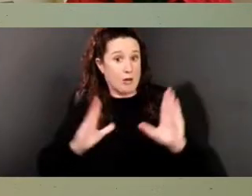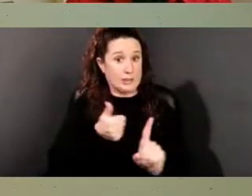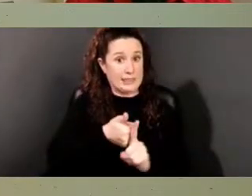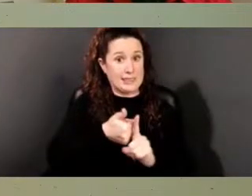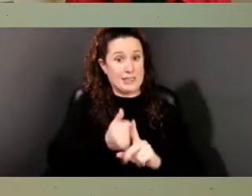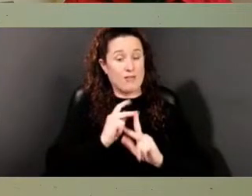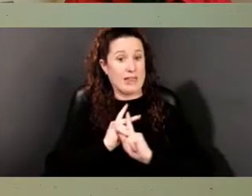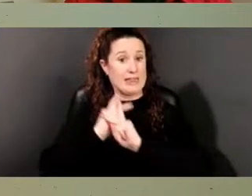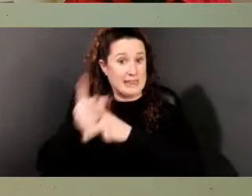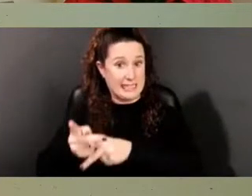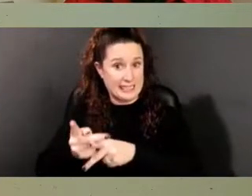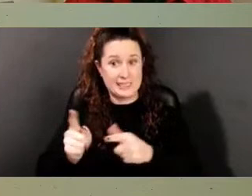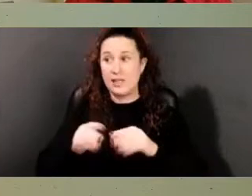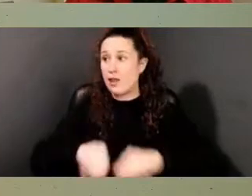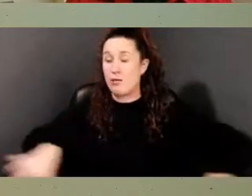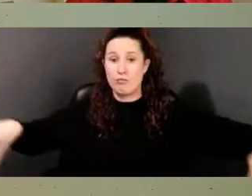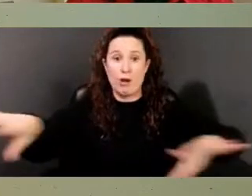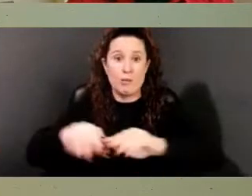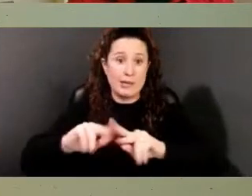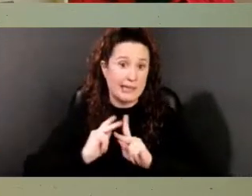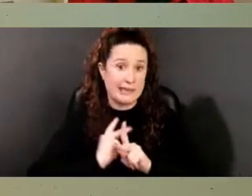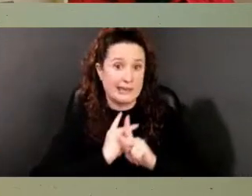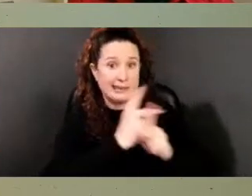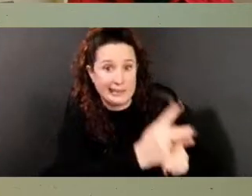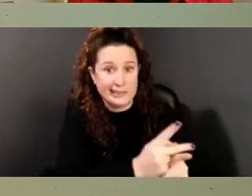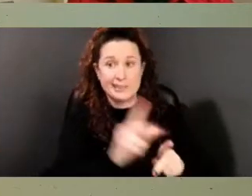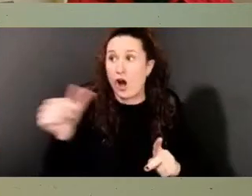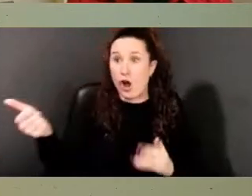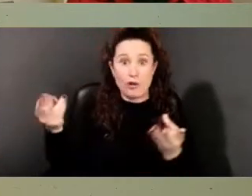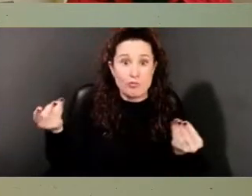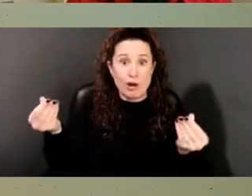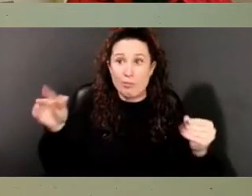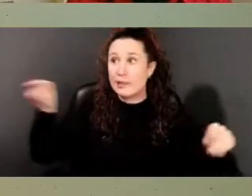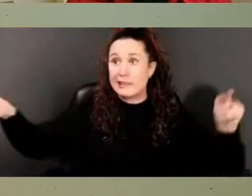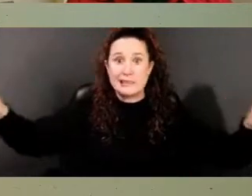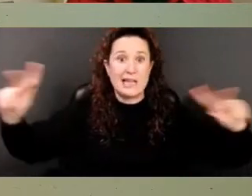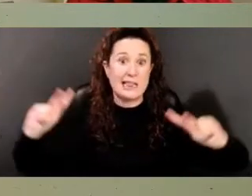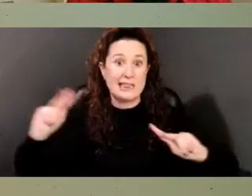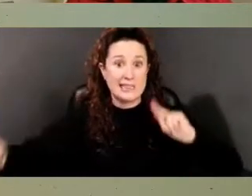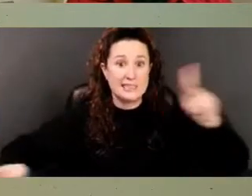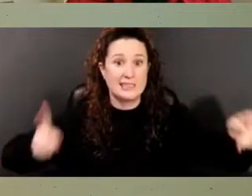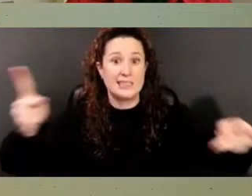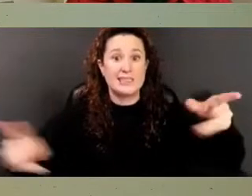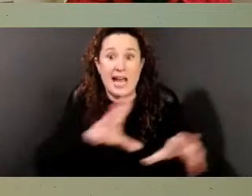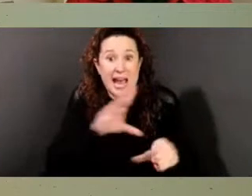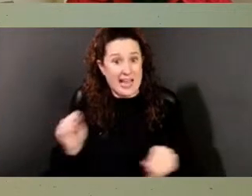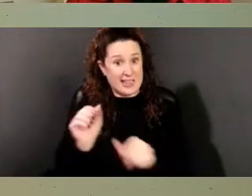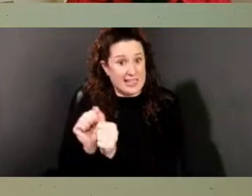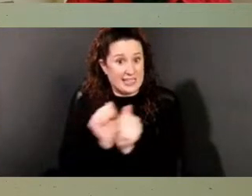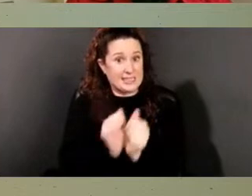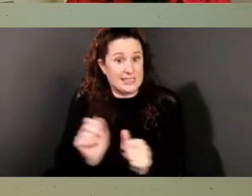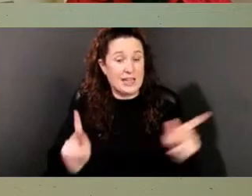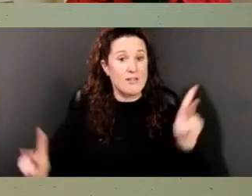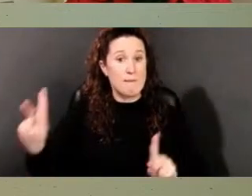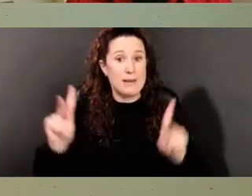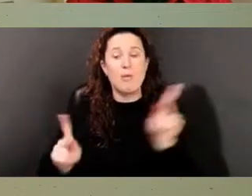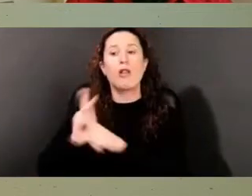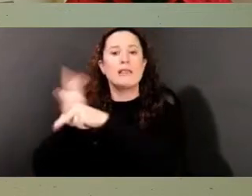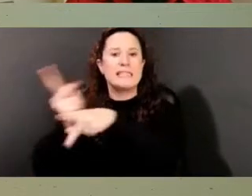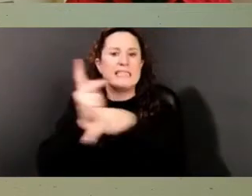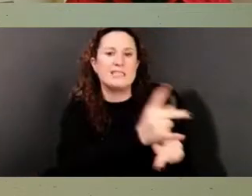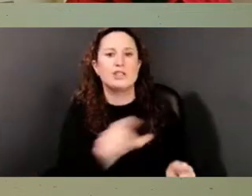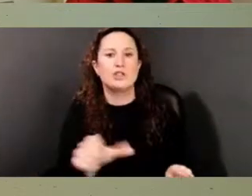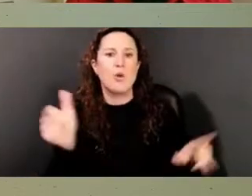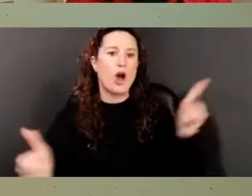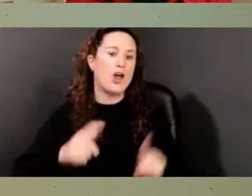grounds, his other nearby properties, and the enslaved men, women, and children to tenant farmers. And